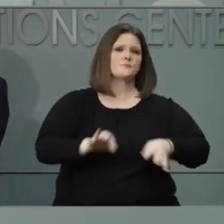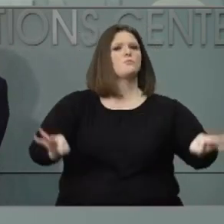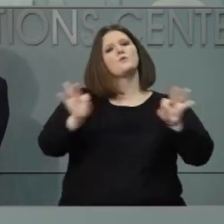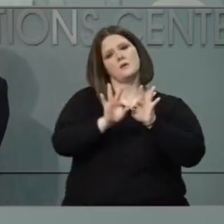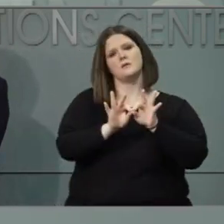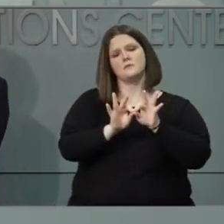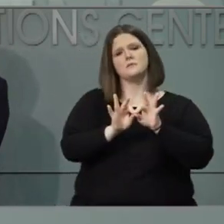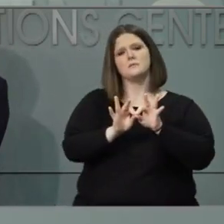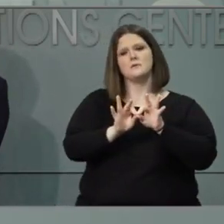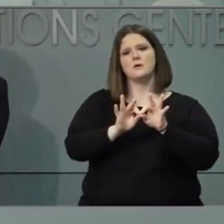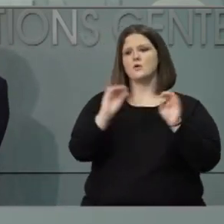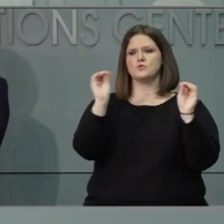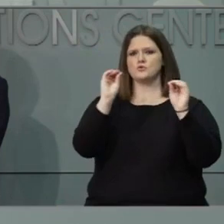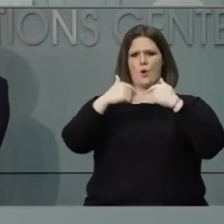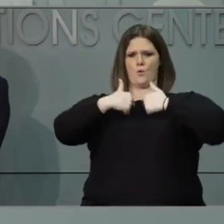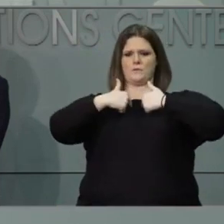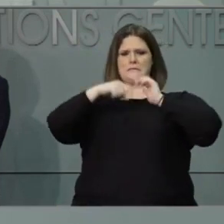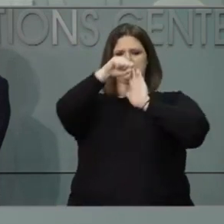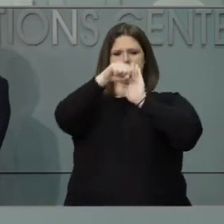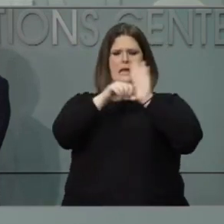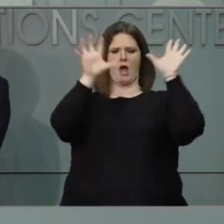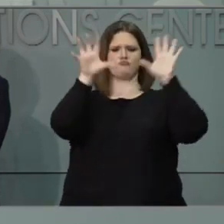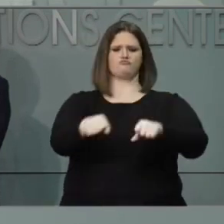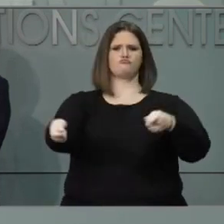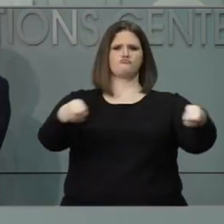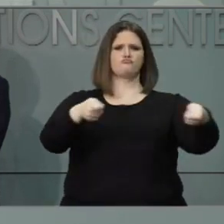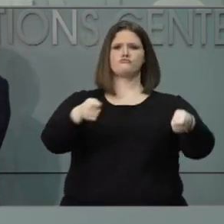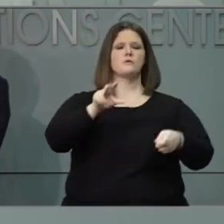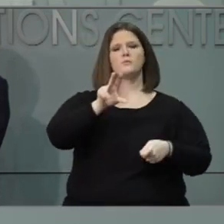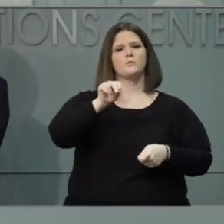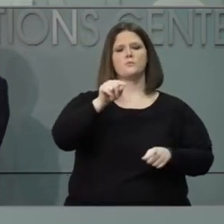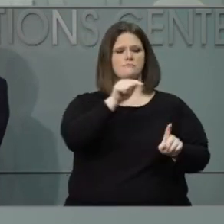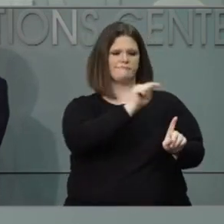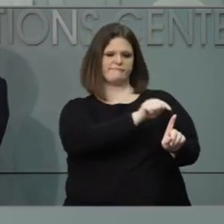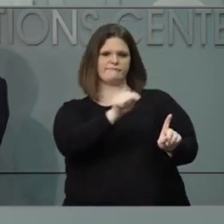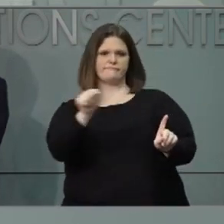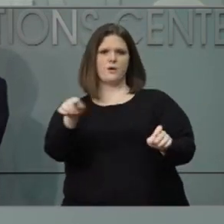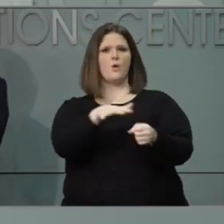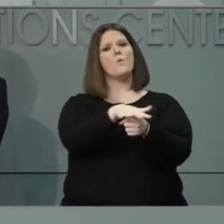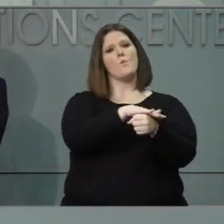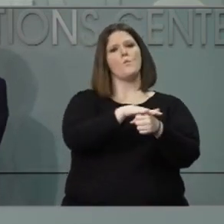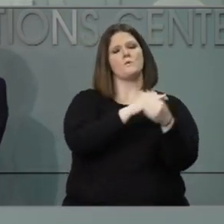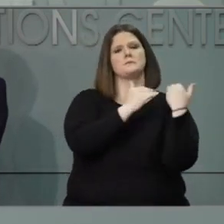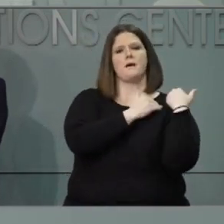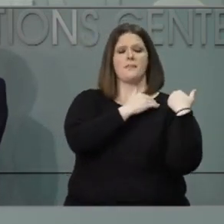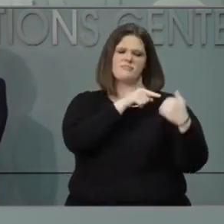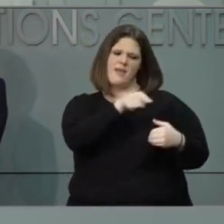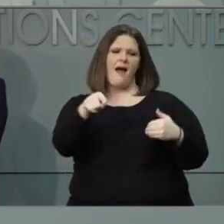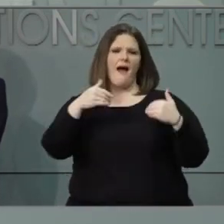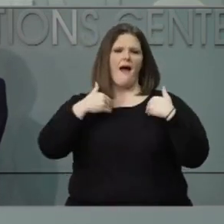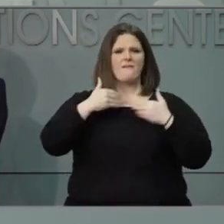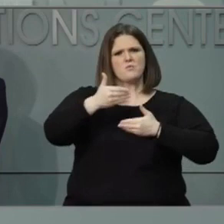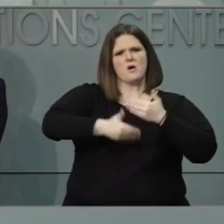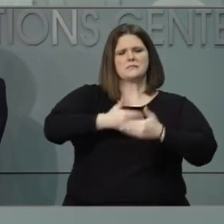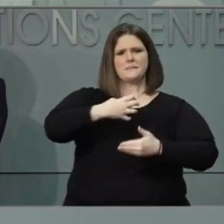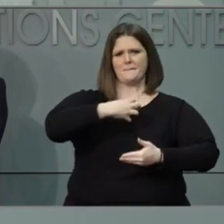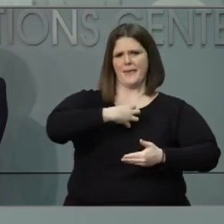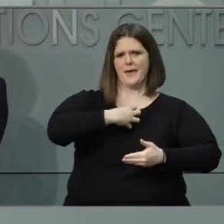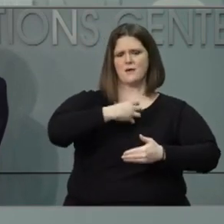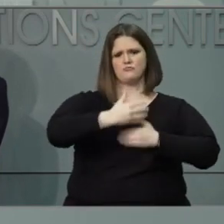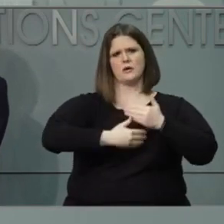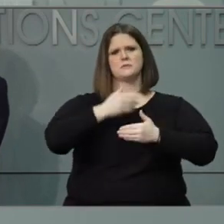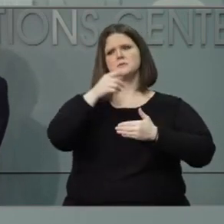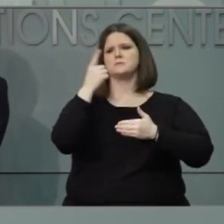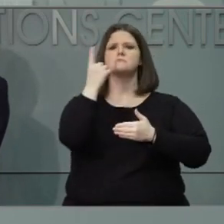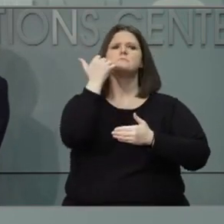So no centralized intake for the state. We want to make sure most of our public health departments have a complaint intake or a line where they